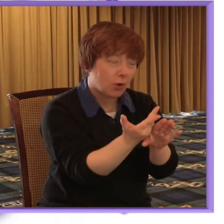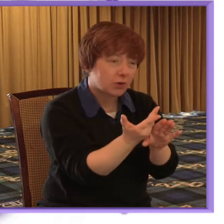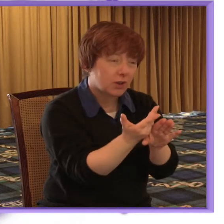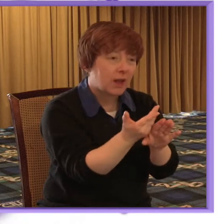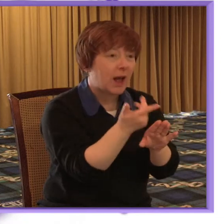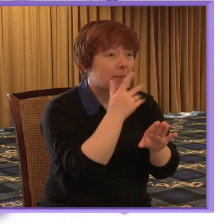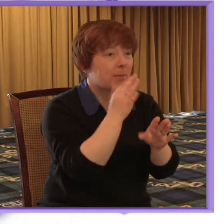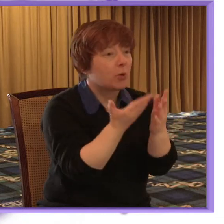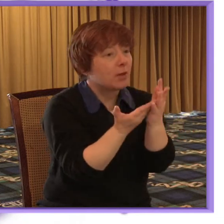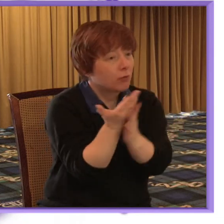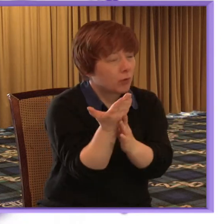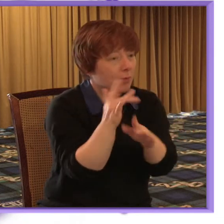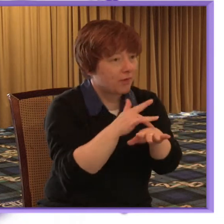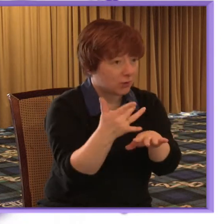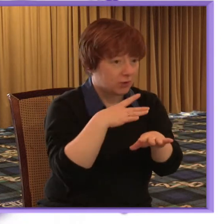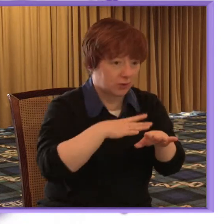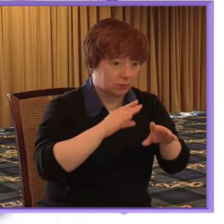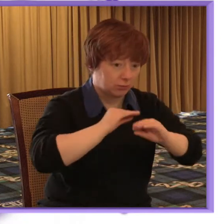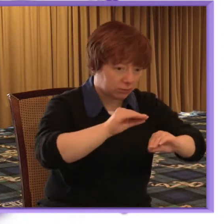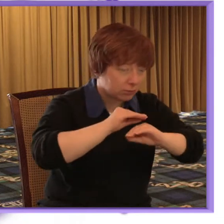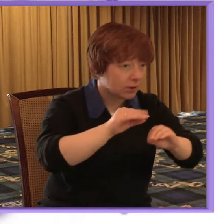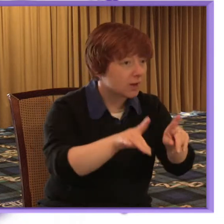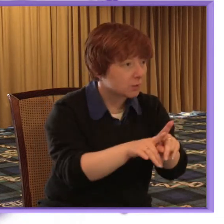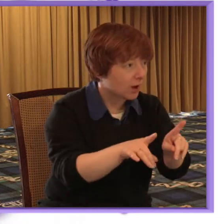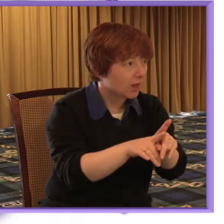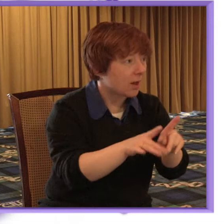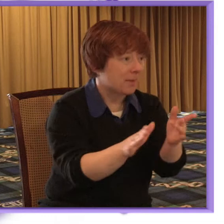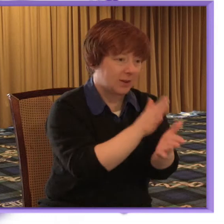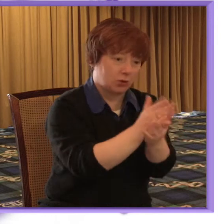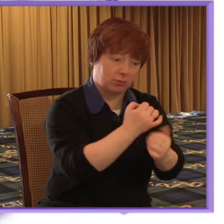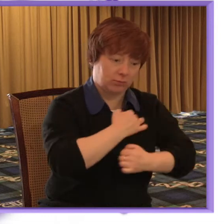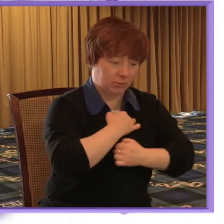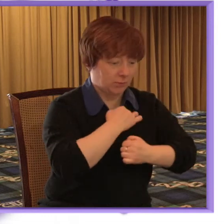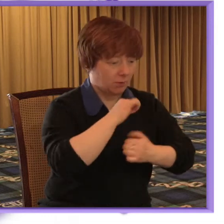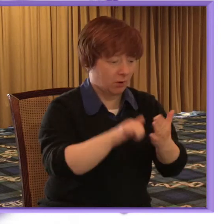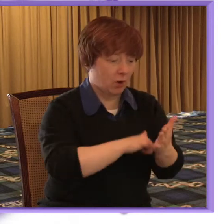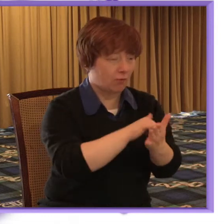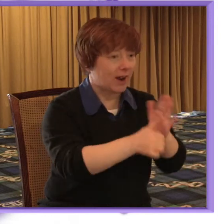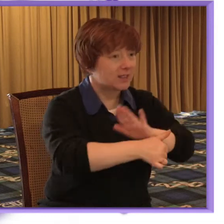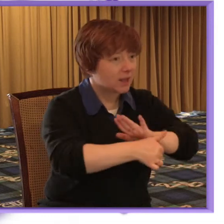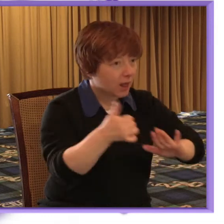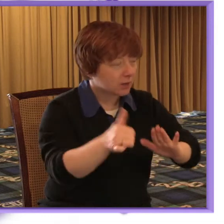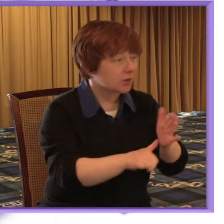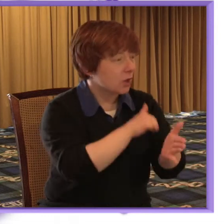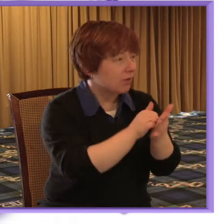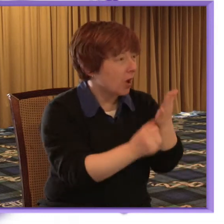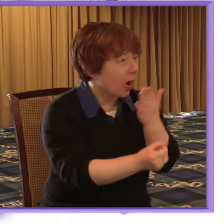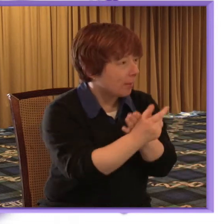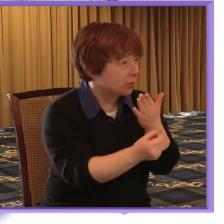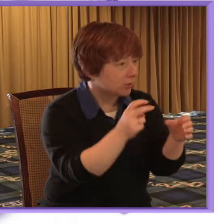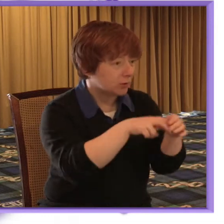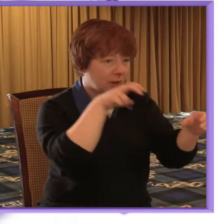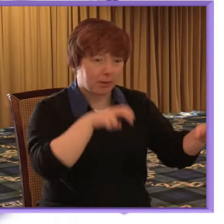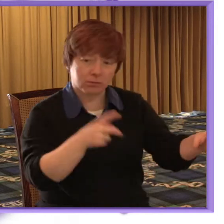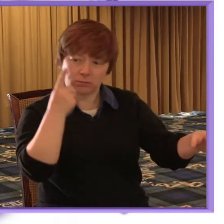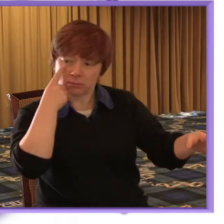profession as well but also give ourselves the right skills give ourselves the opportunities to step out for a bit and hear what's going on in other